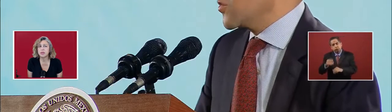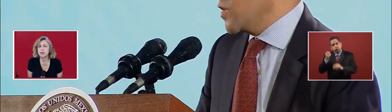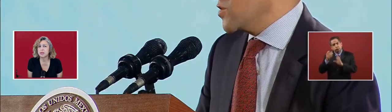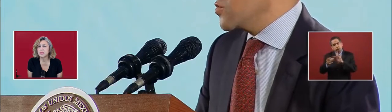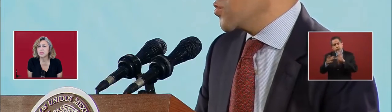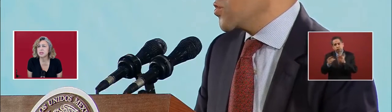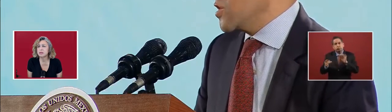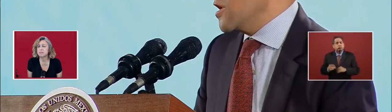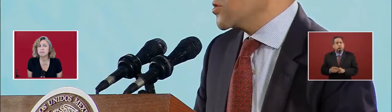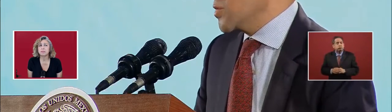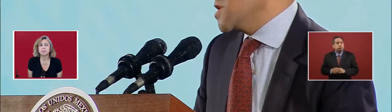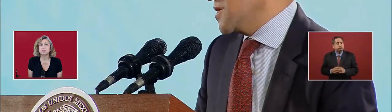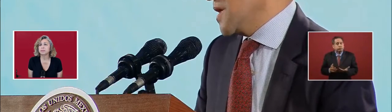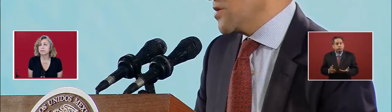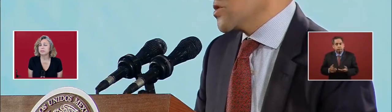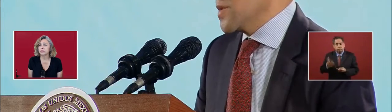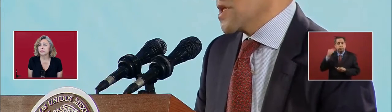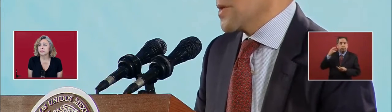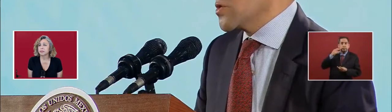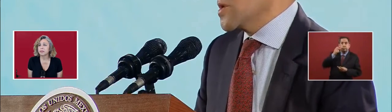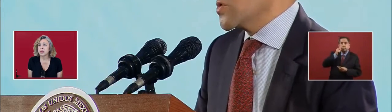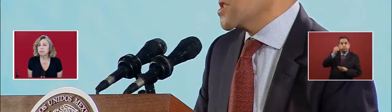So the